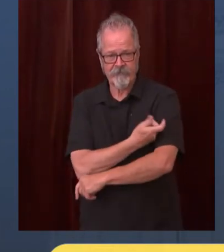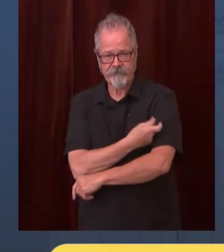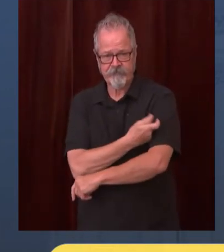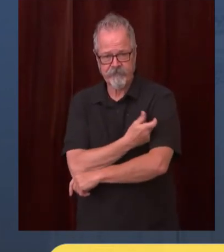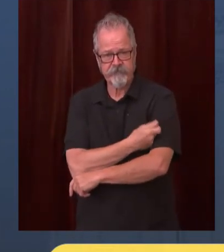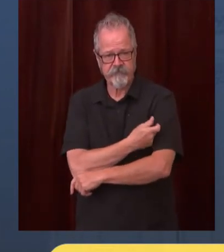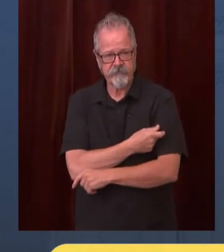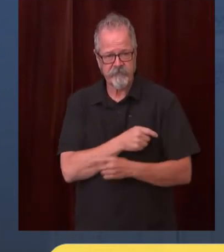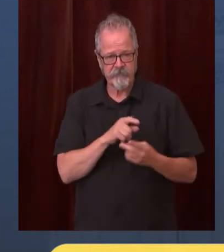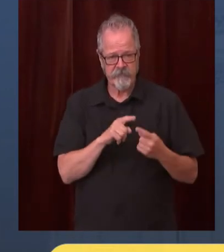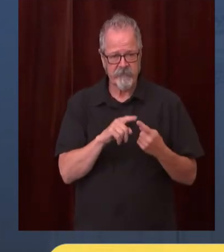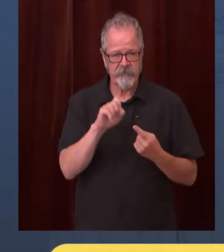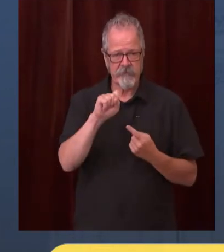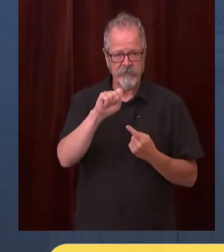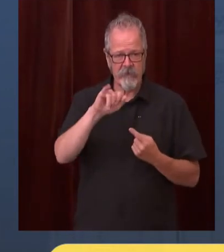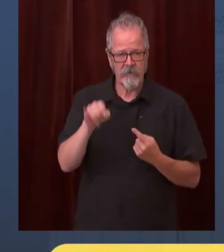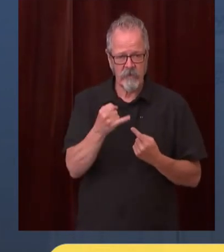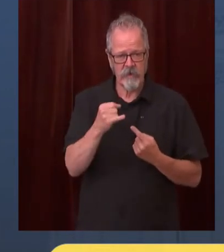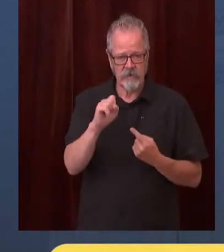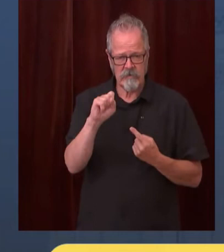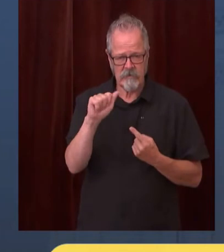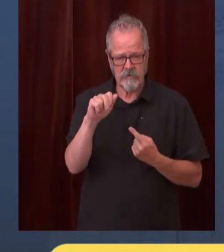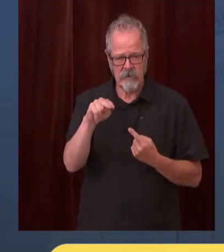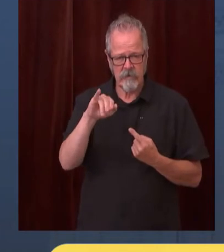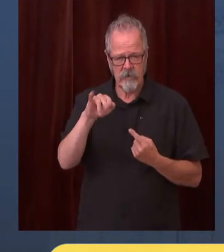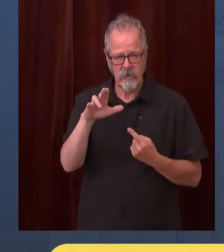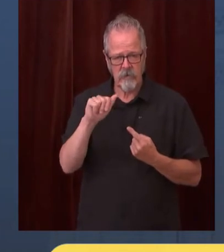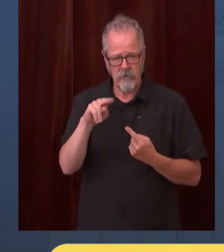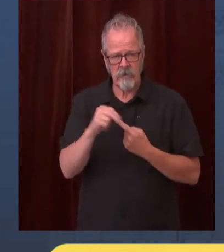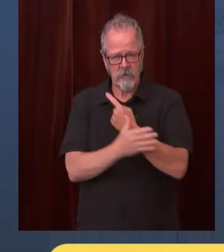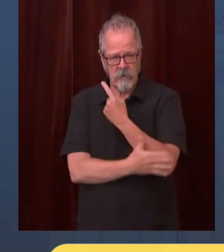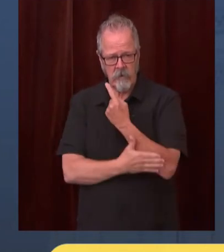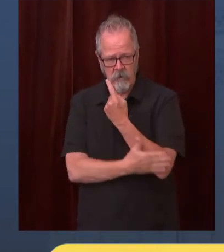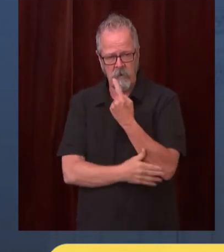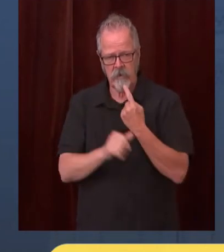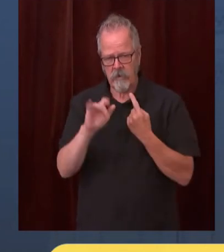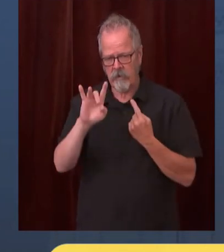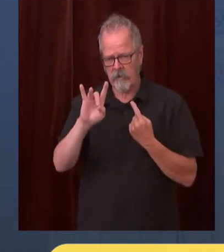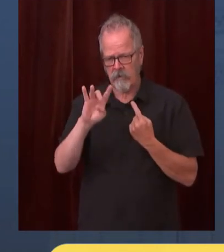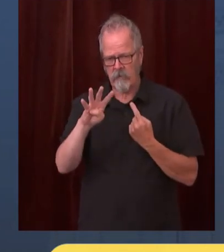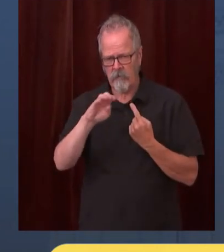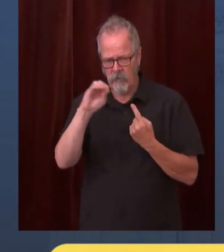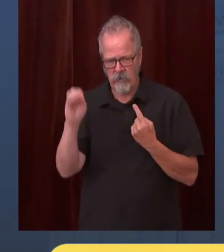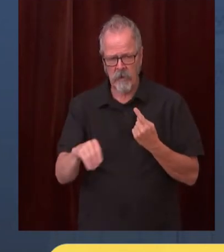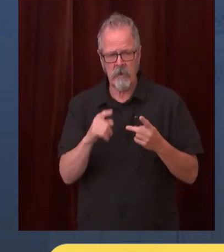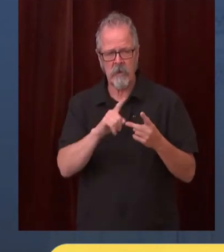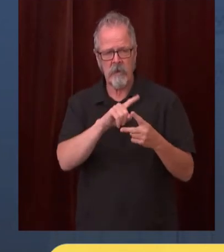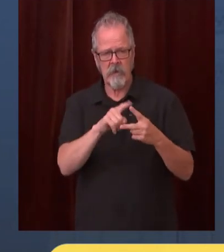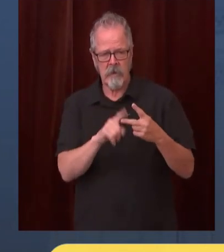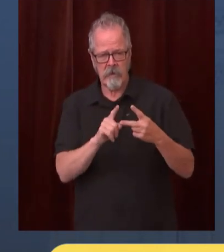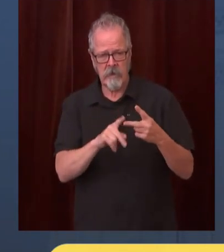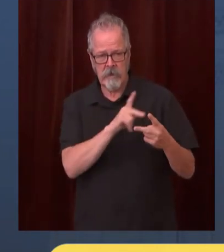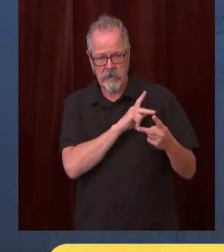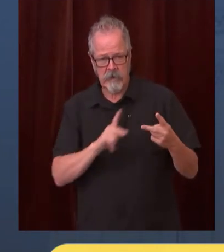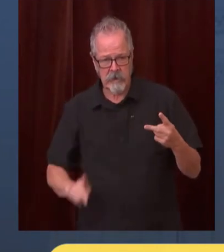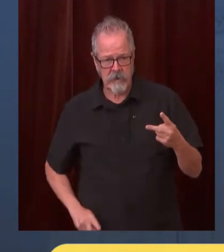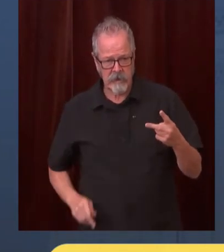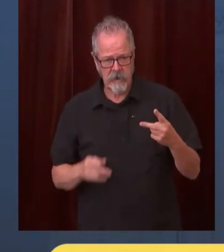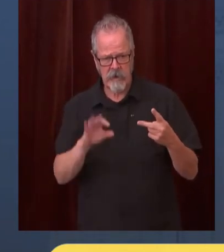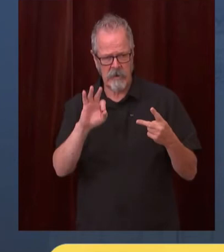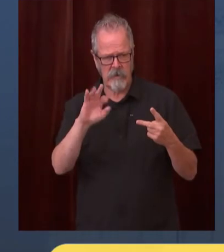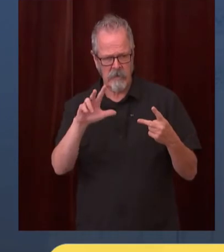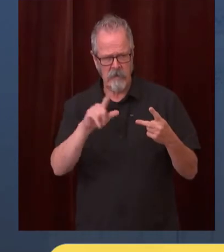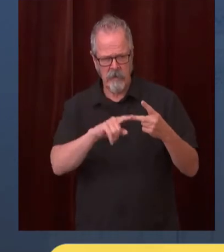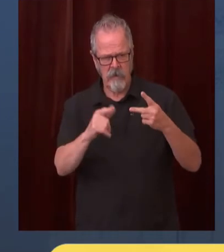43 of soden 41 and stevens at 35 this is just a recipe for disaster in these communities